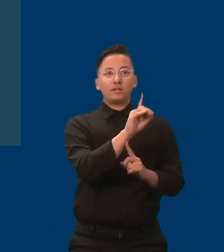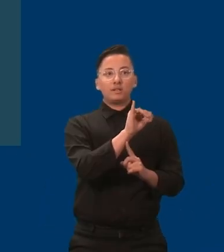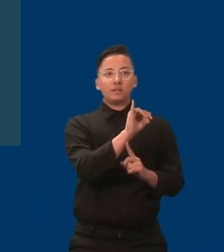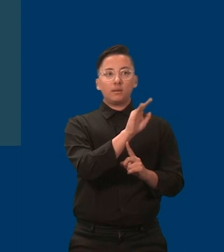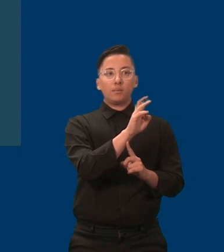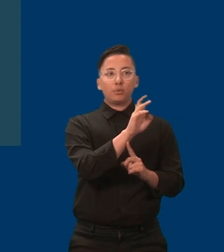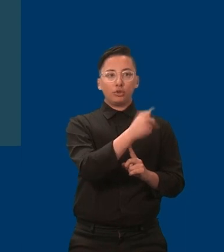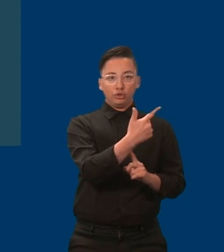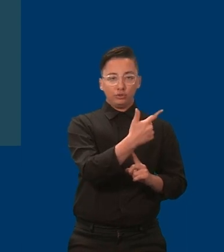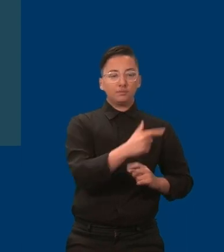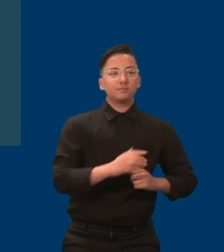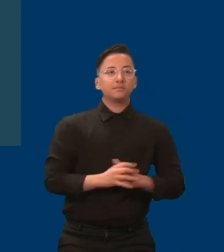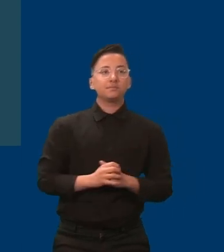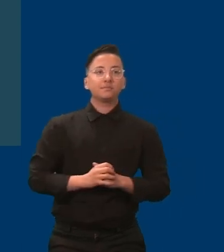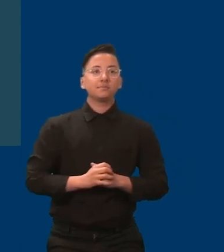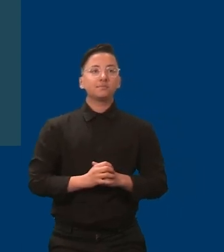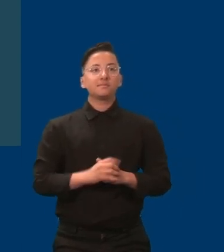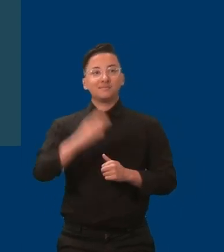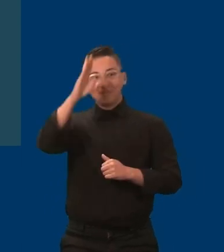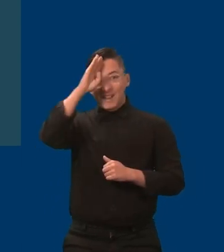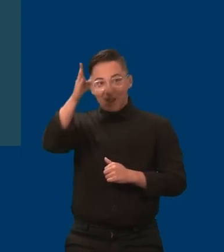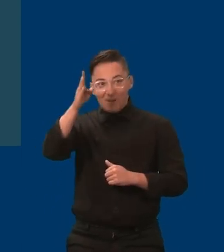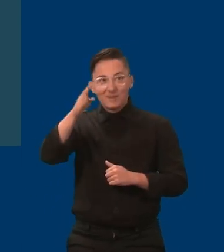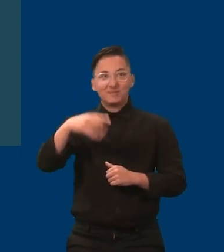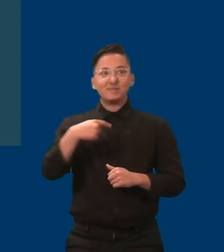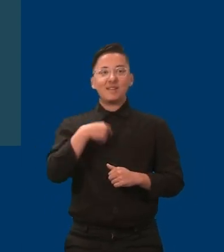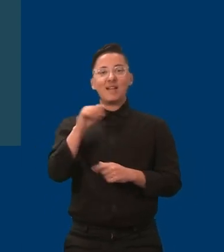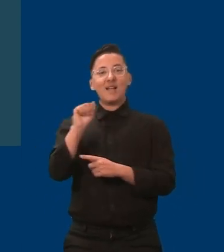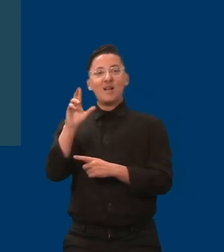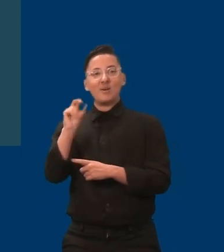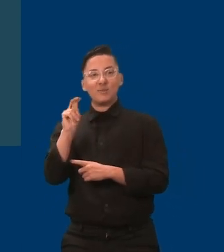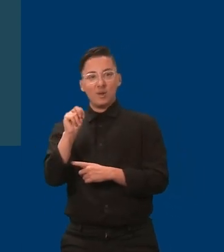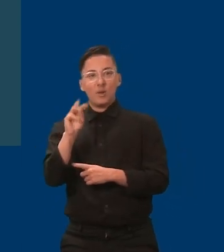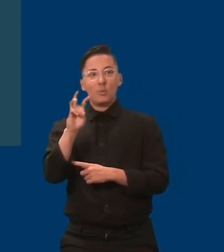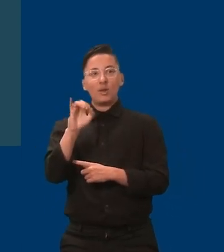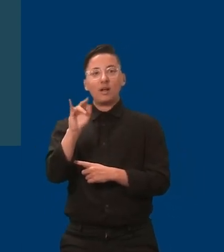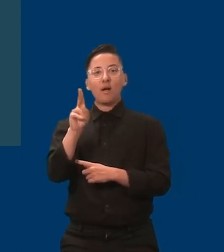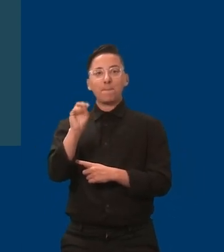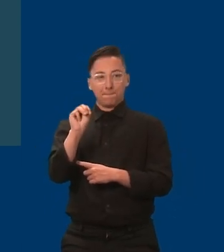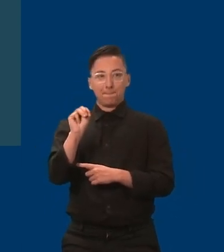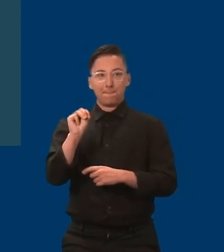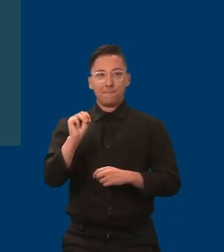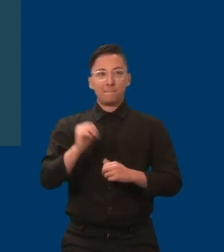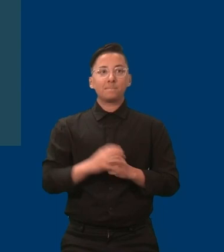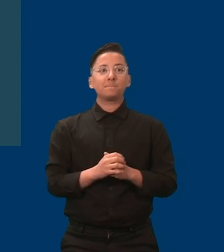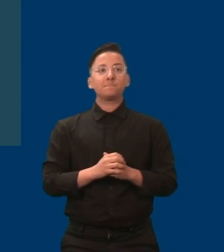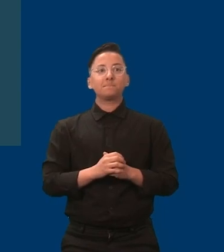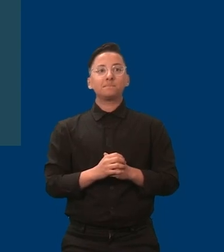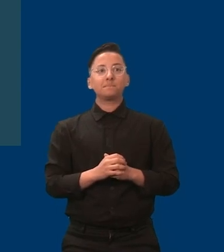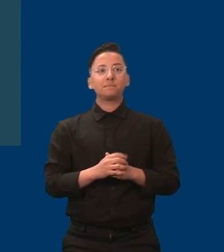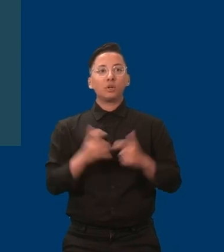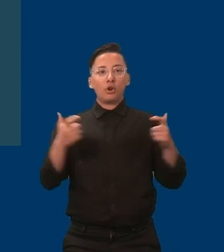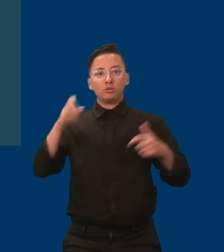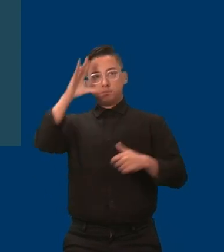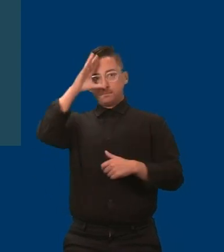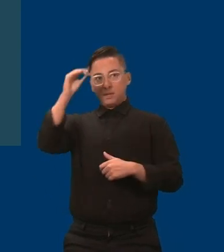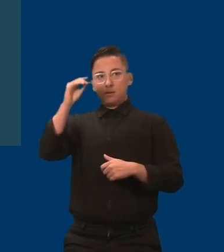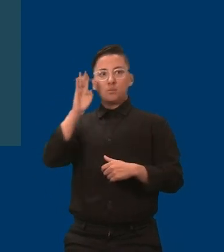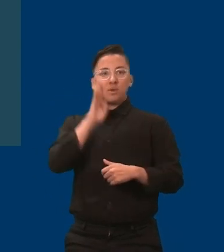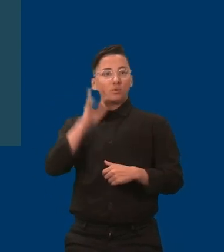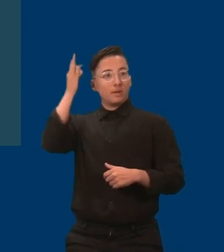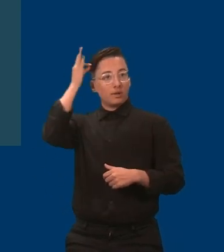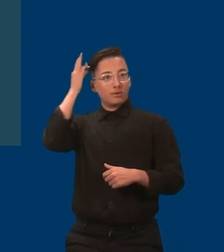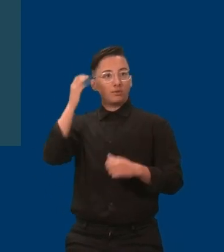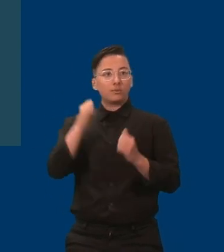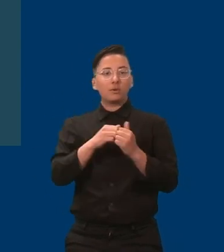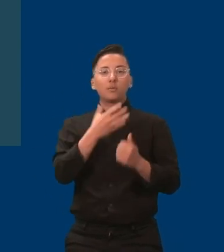everyone. My name is Aaron Wycombe. I'm a large man with brown hair, a brown beard, and a black shirt. I'm